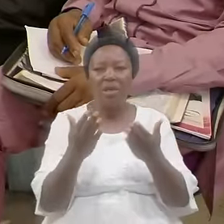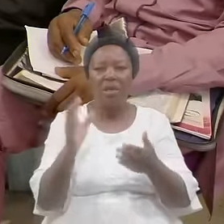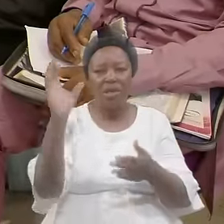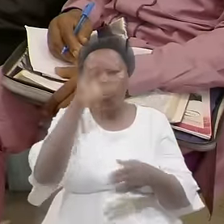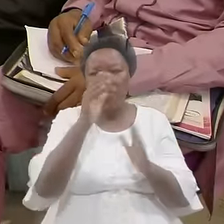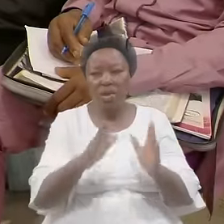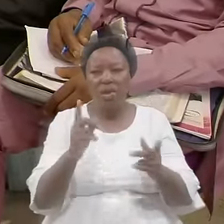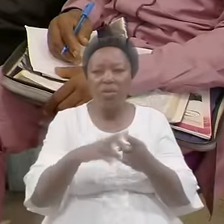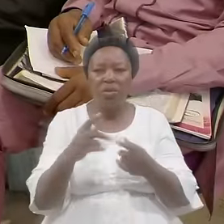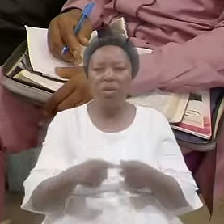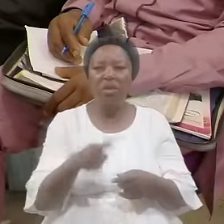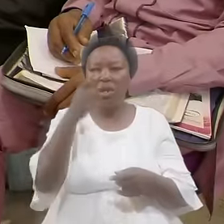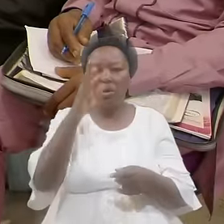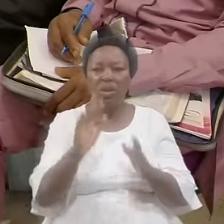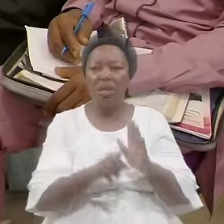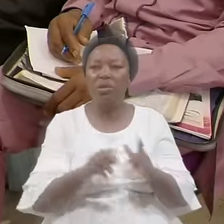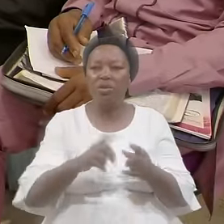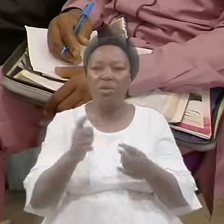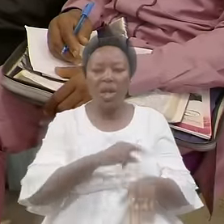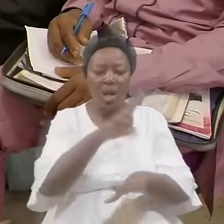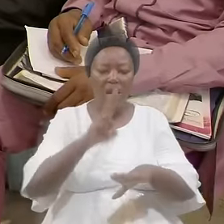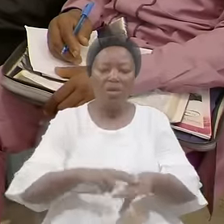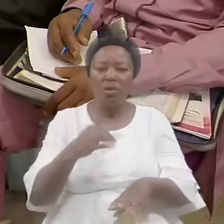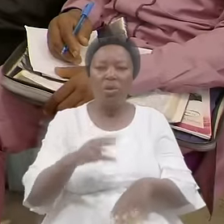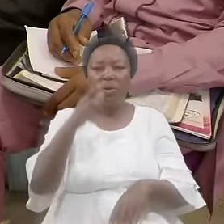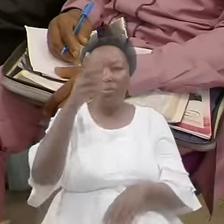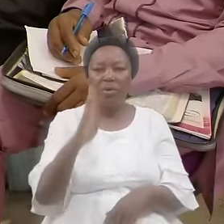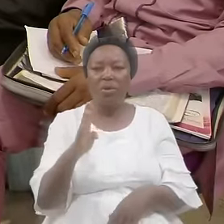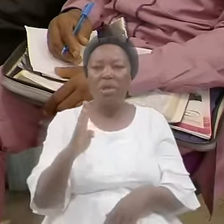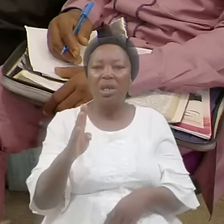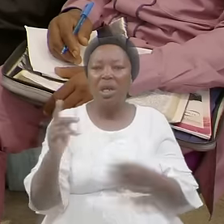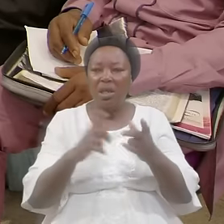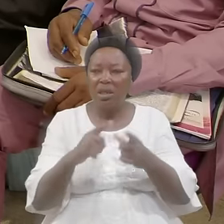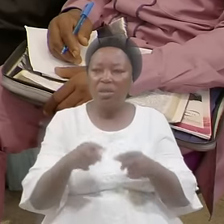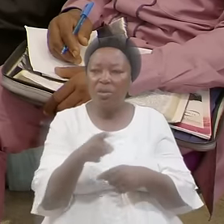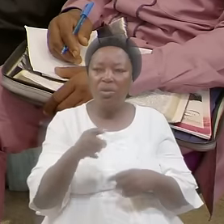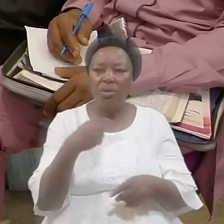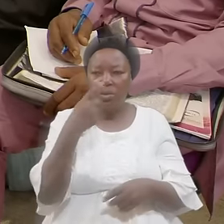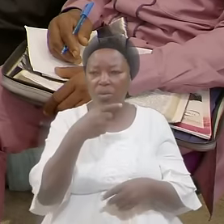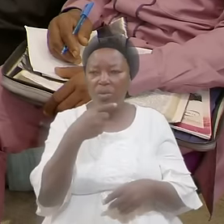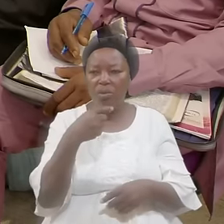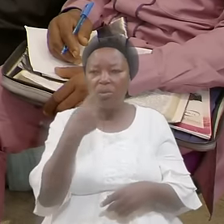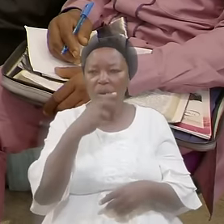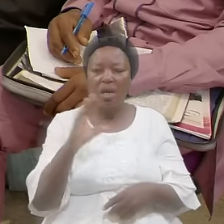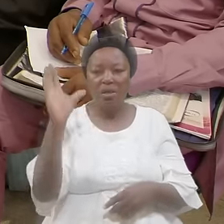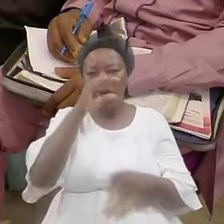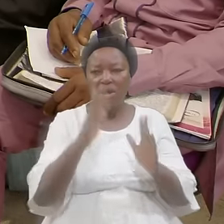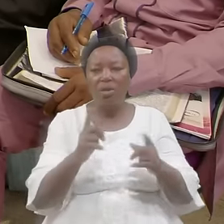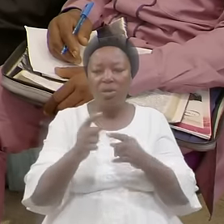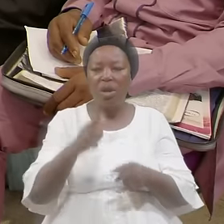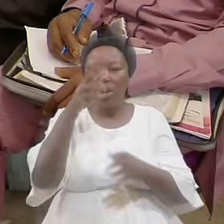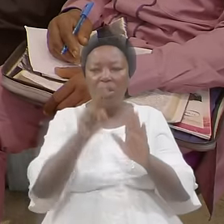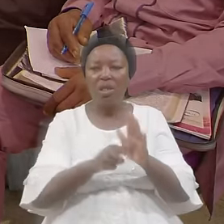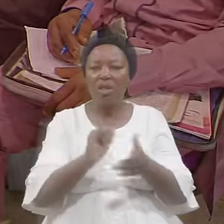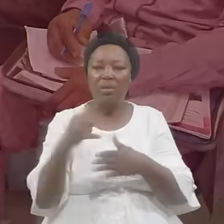To the godliness To the very Nature Of God Those who are Strangers To the godliness That we